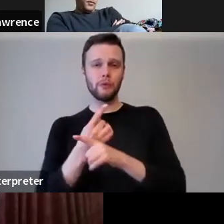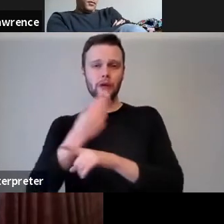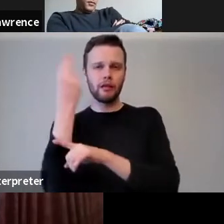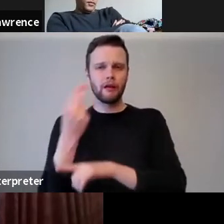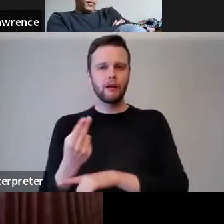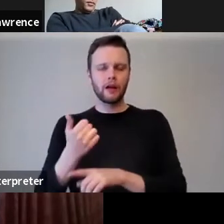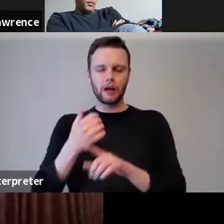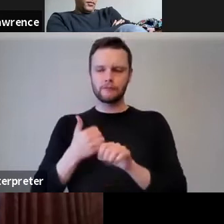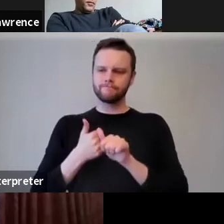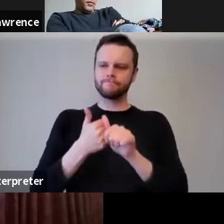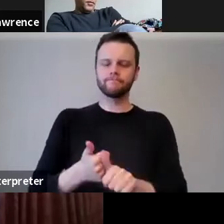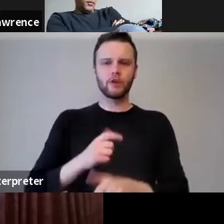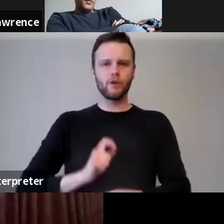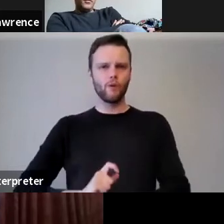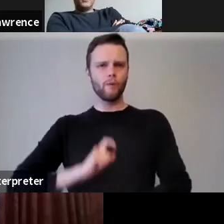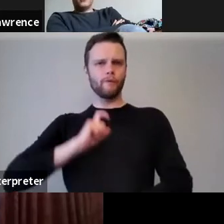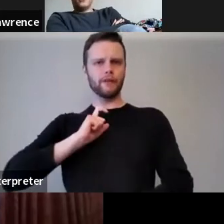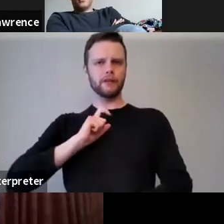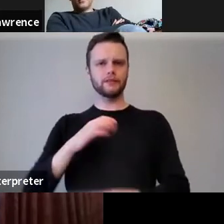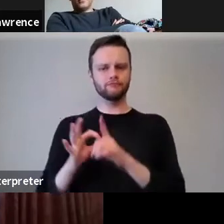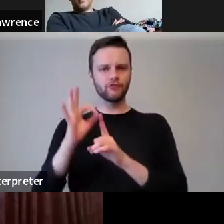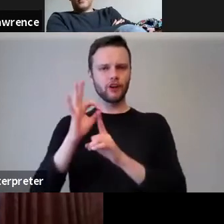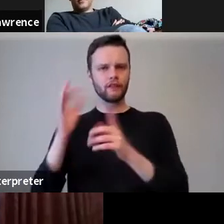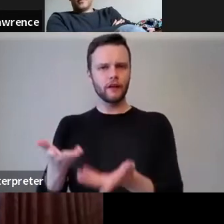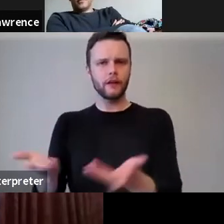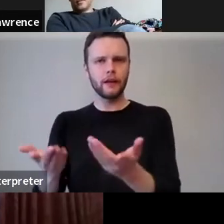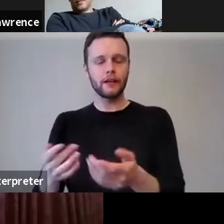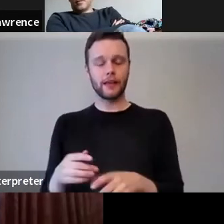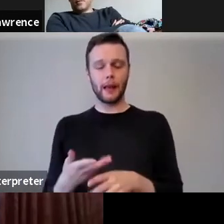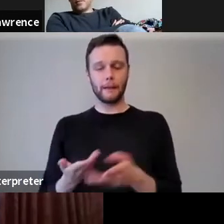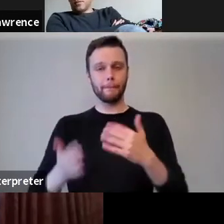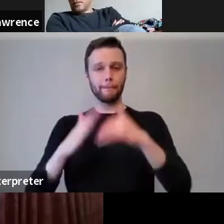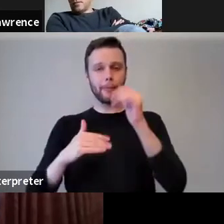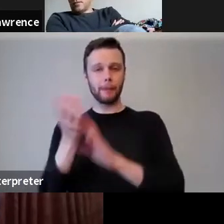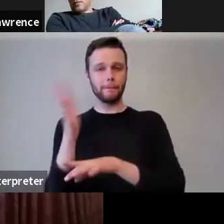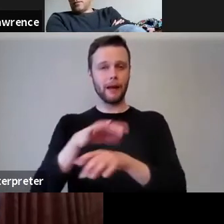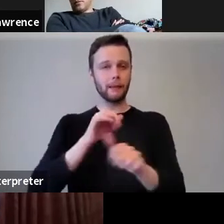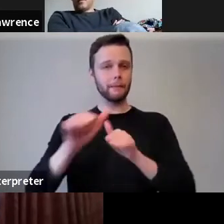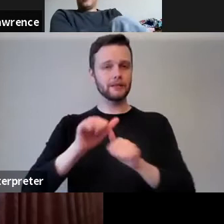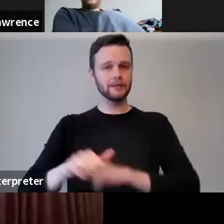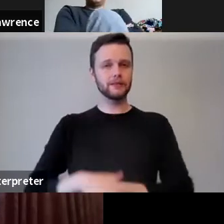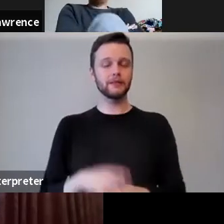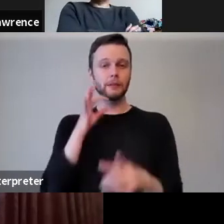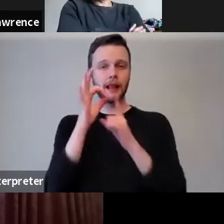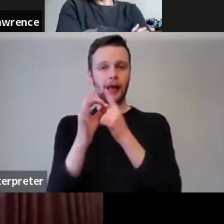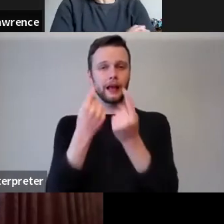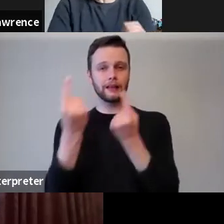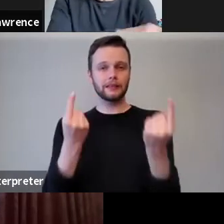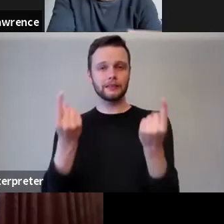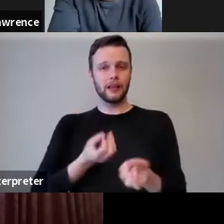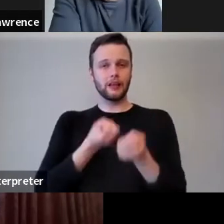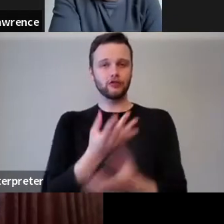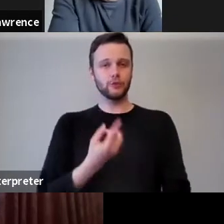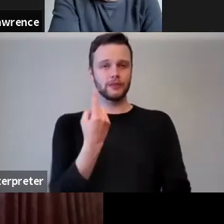restore confidence, fuel recovery and help us build back better. And I'll ask them to introduce themselves in a moment.